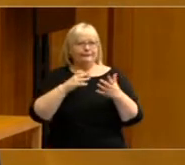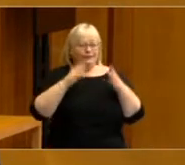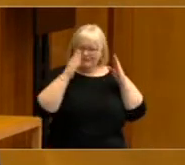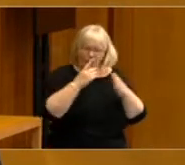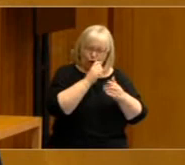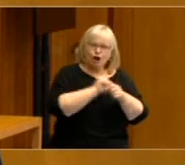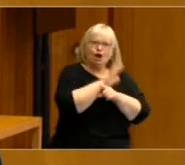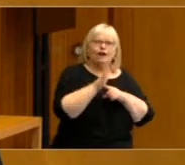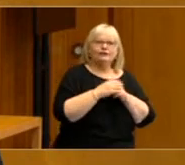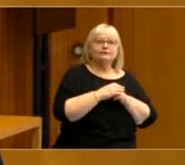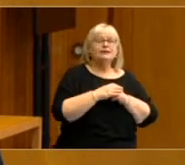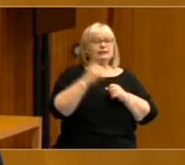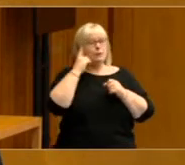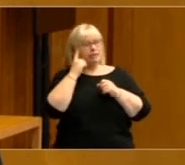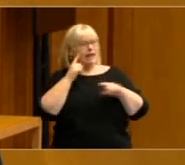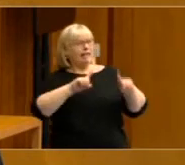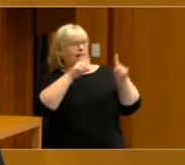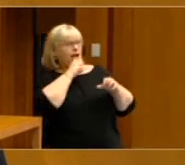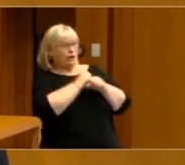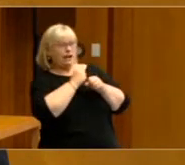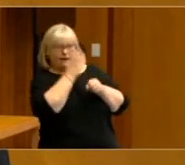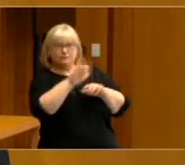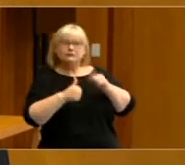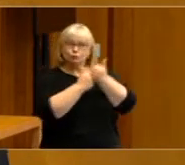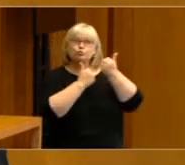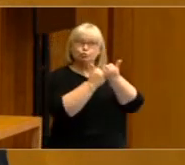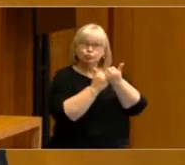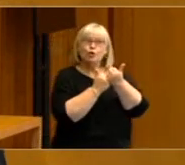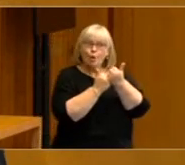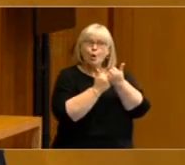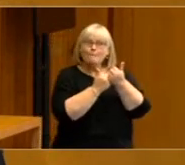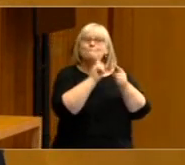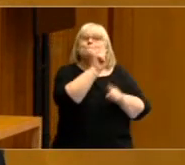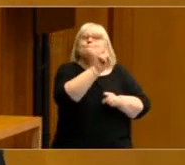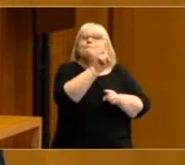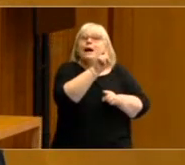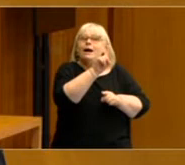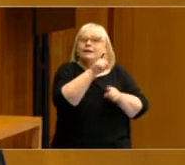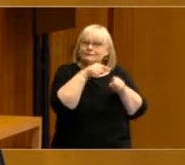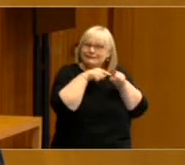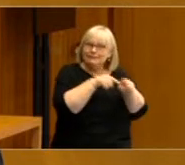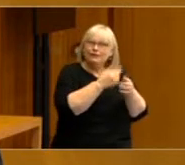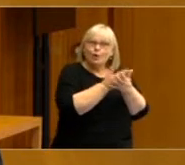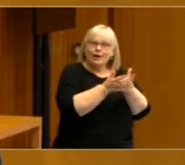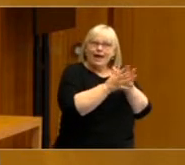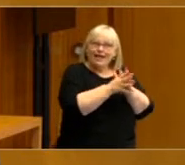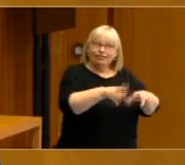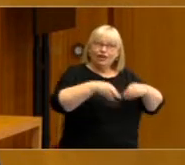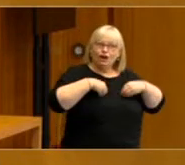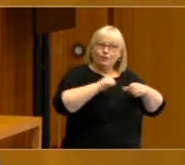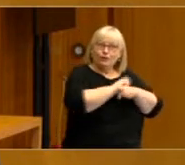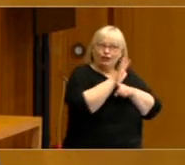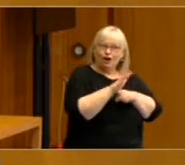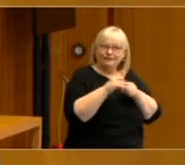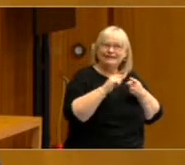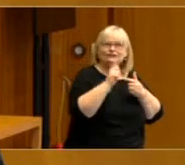that continuing support for the current government is conditional on its handling of the COVID-19 crisis.